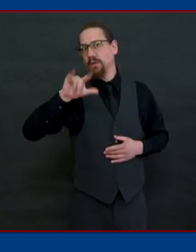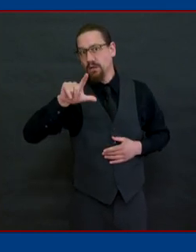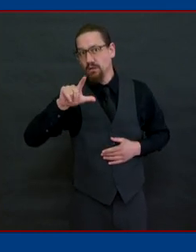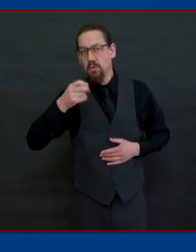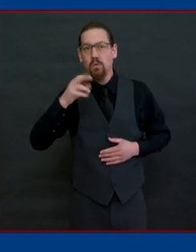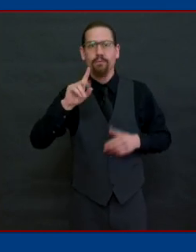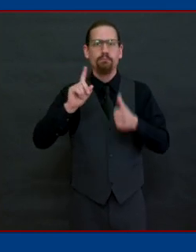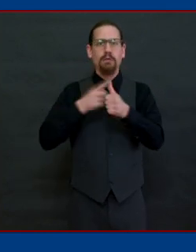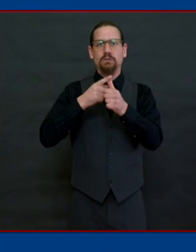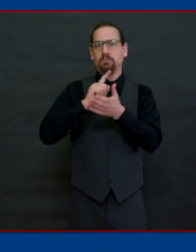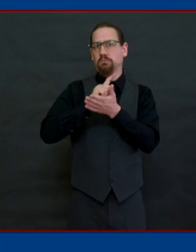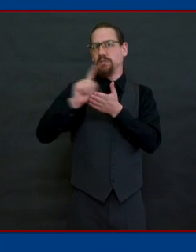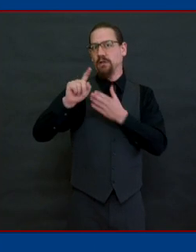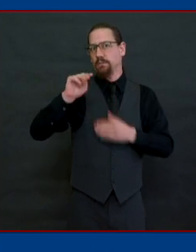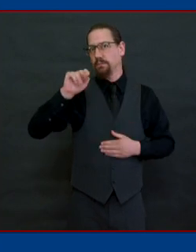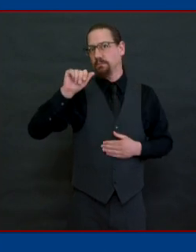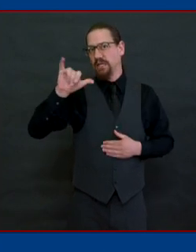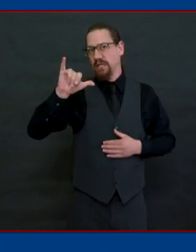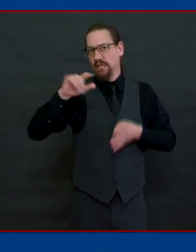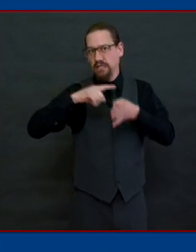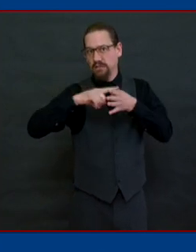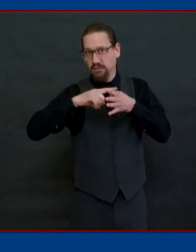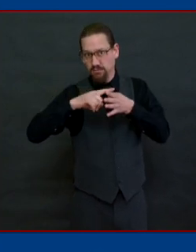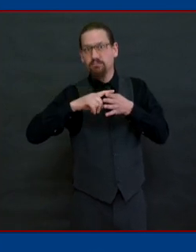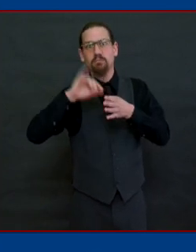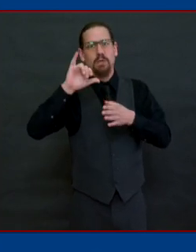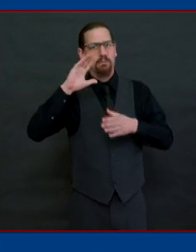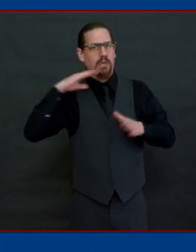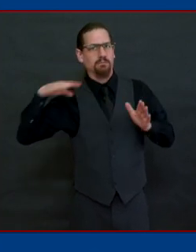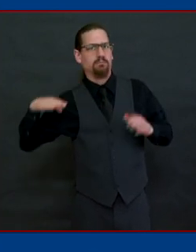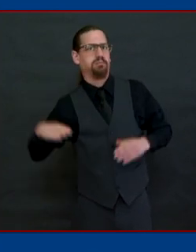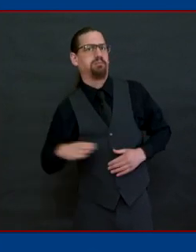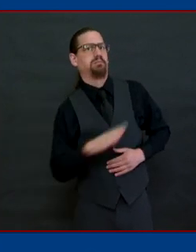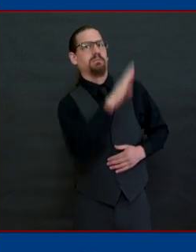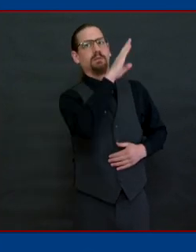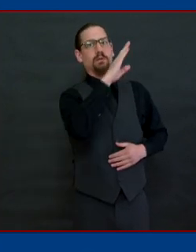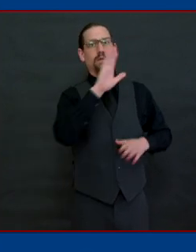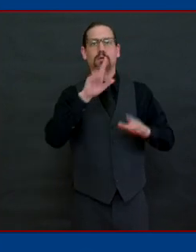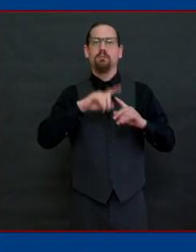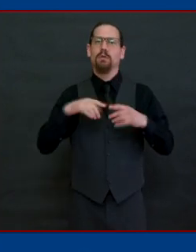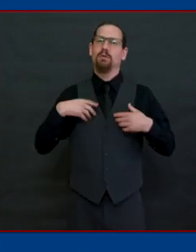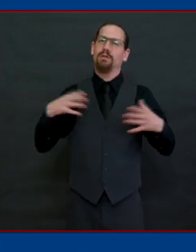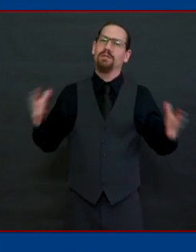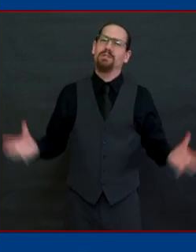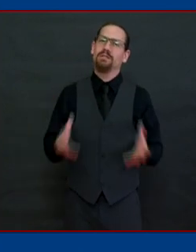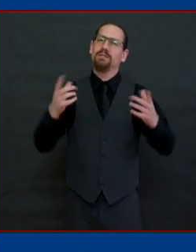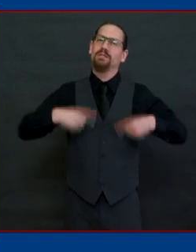that due to all of your hard work and sacrifice we aren't seeing the